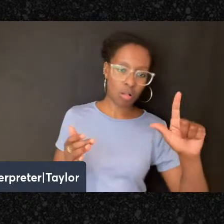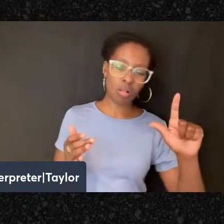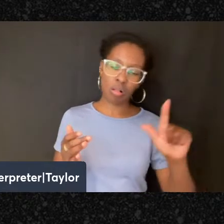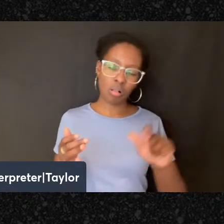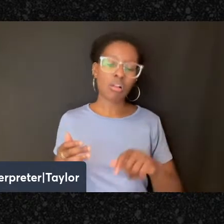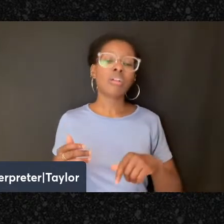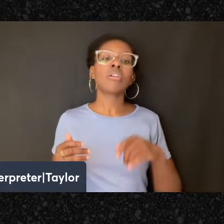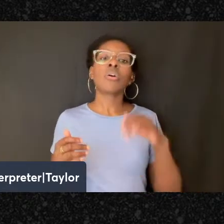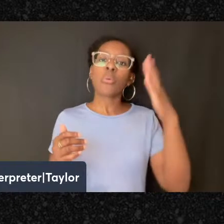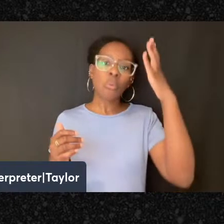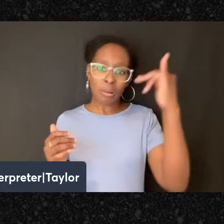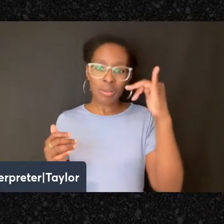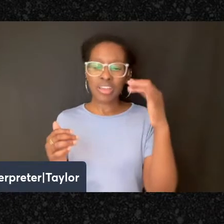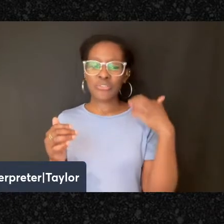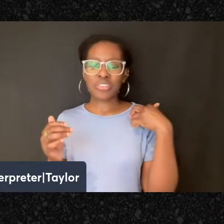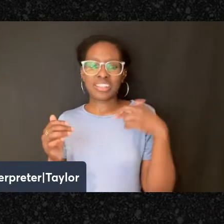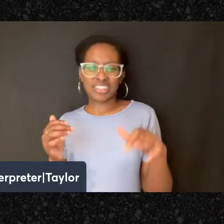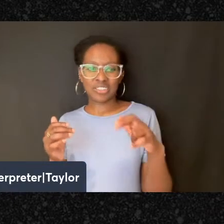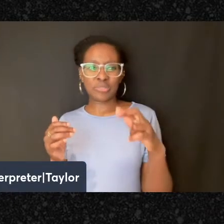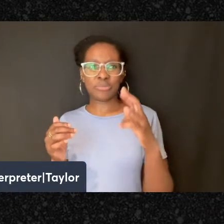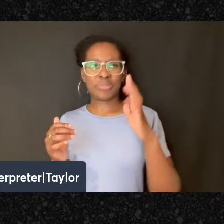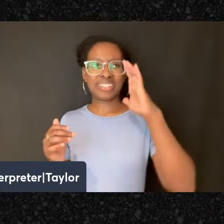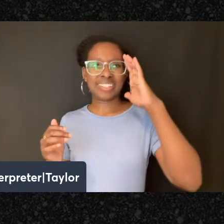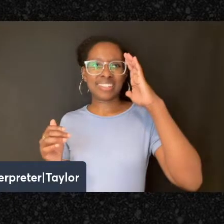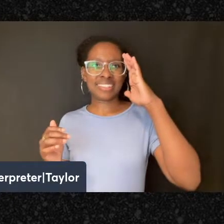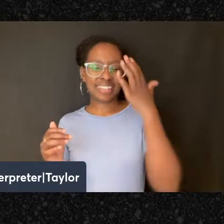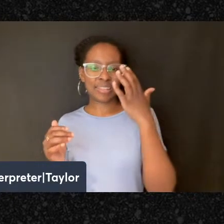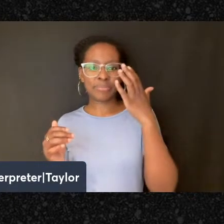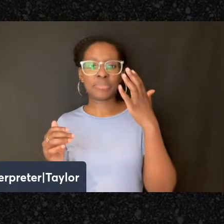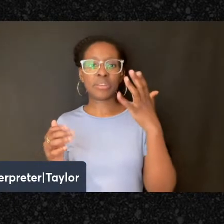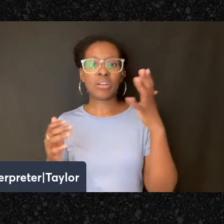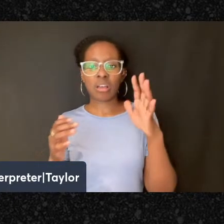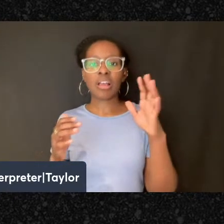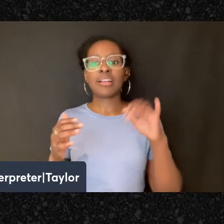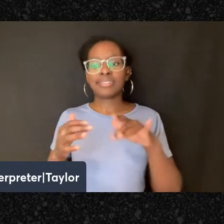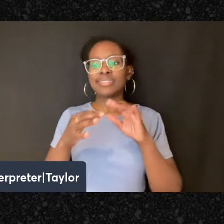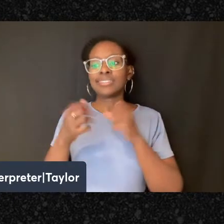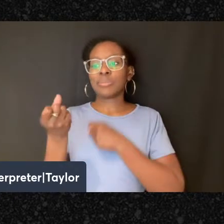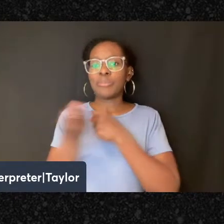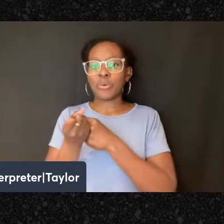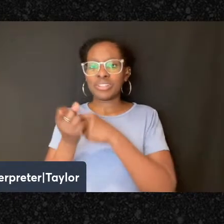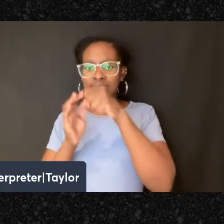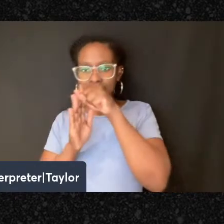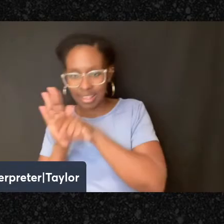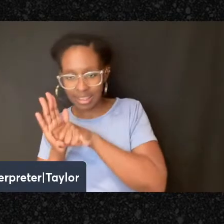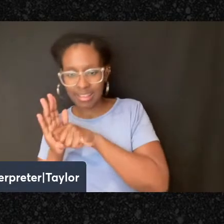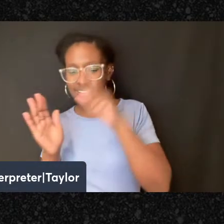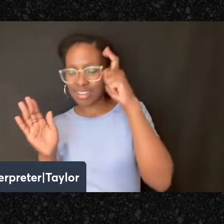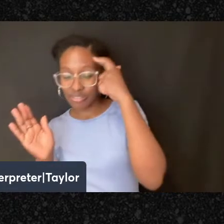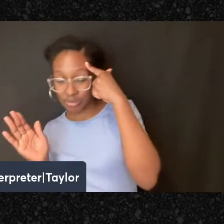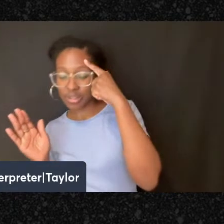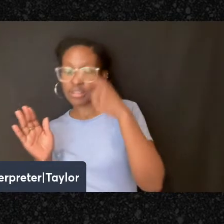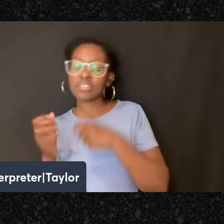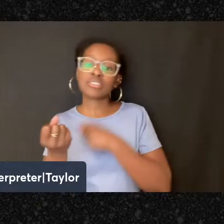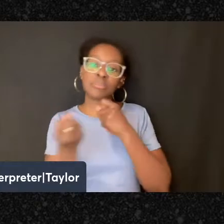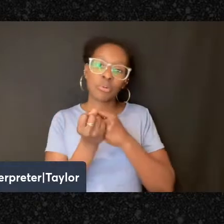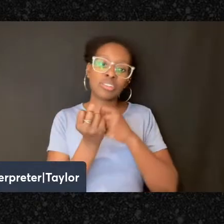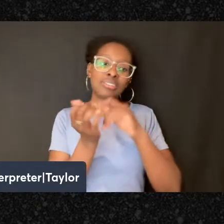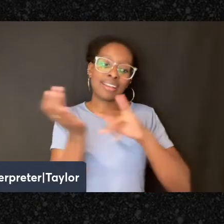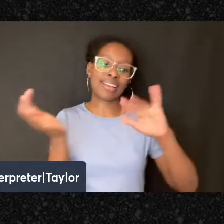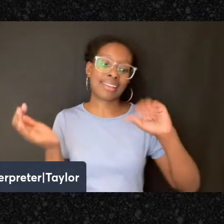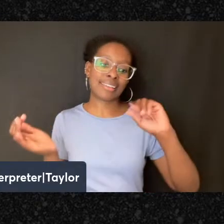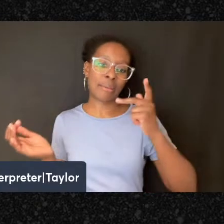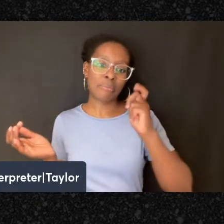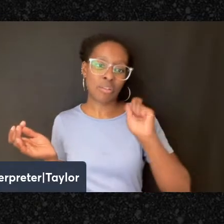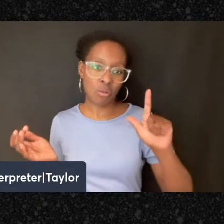perceived to be on the side of the state and on the side of capital and on the side of a social order